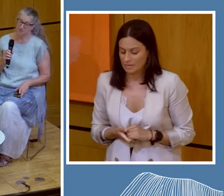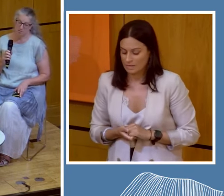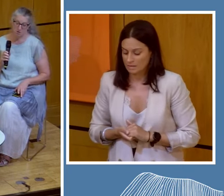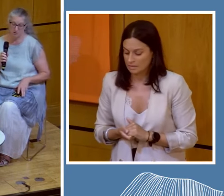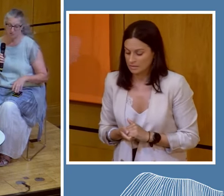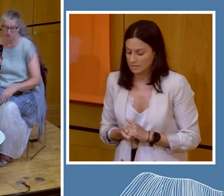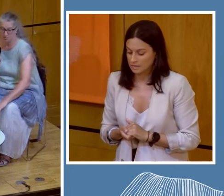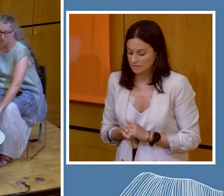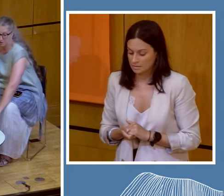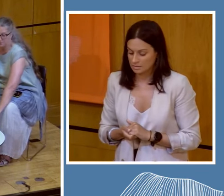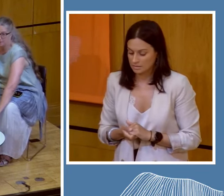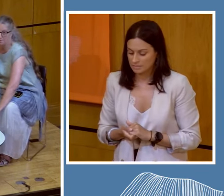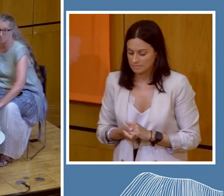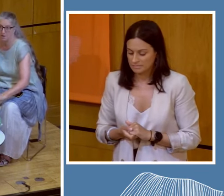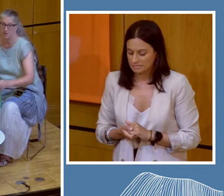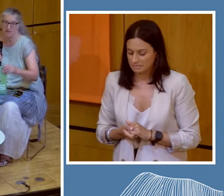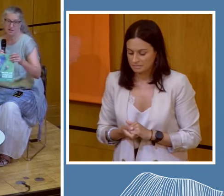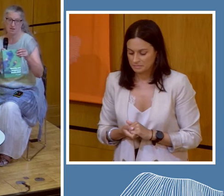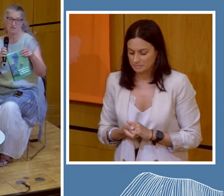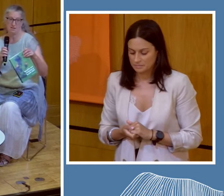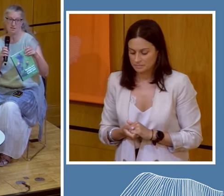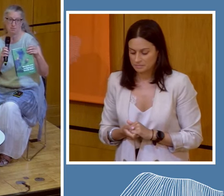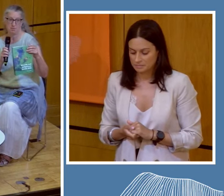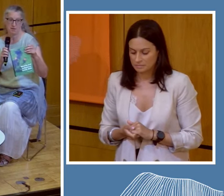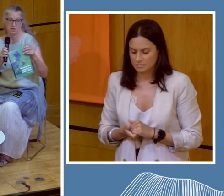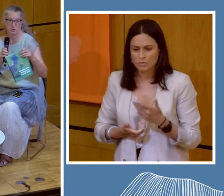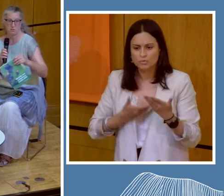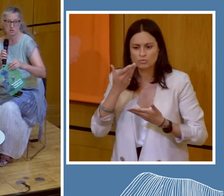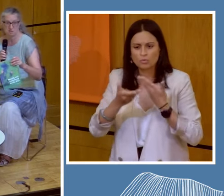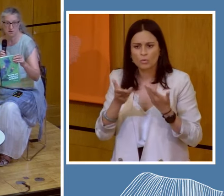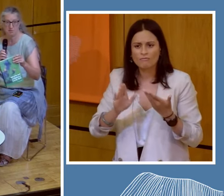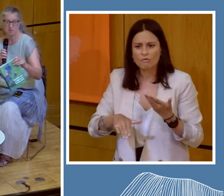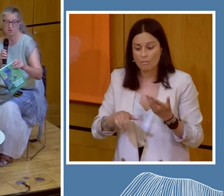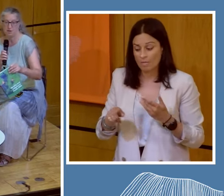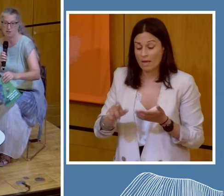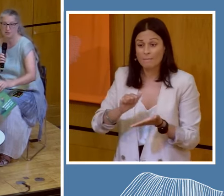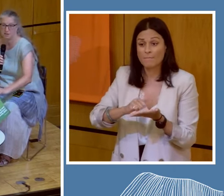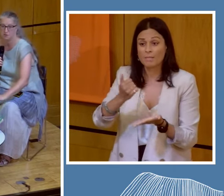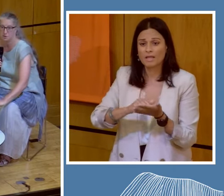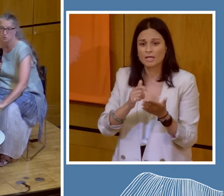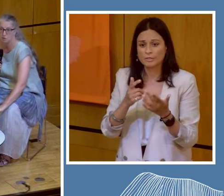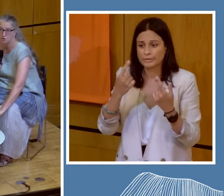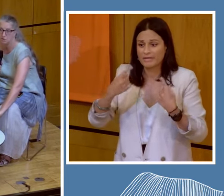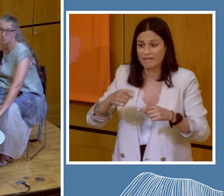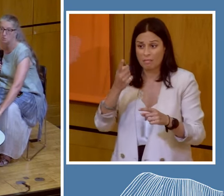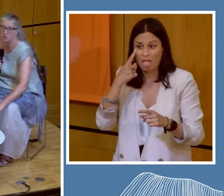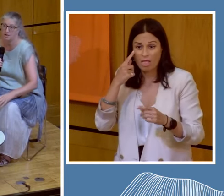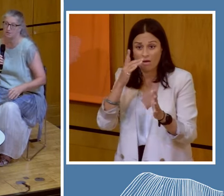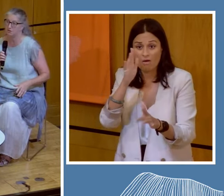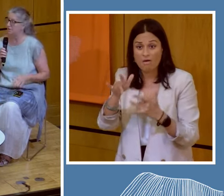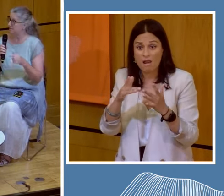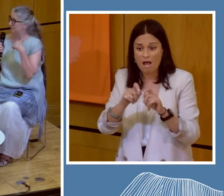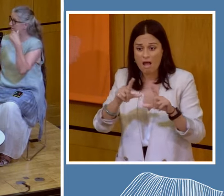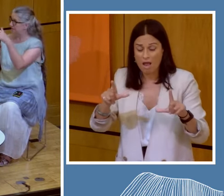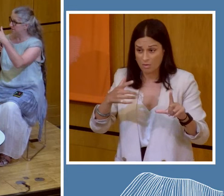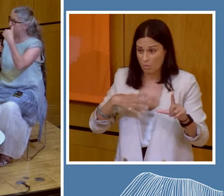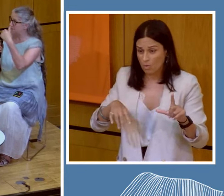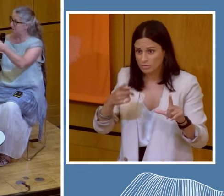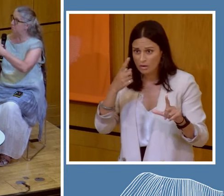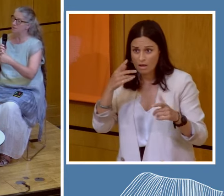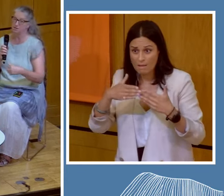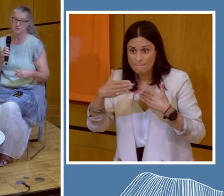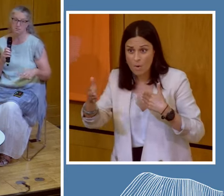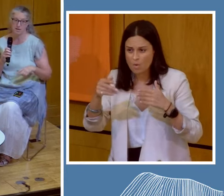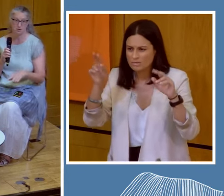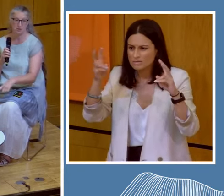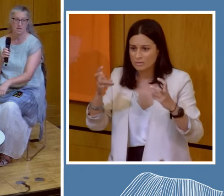They they're most of them appear in this publication, which is available online. So if you want to read more about this, the stuff,